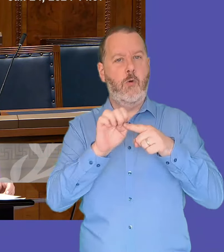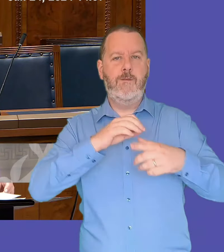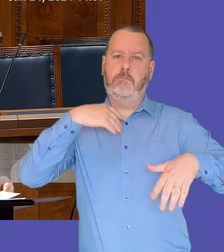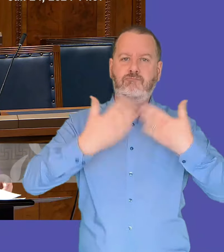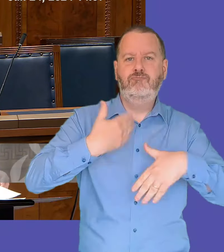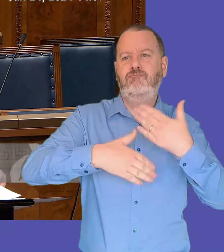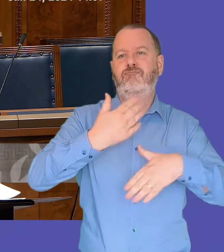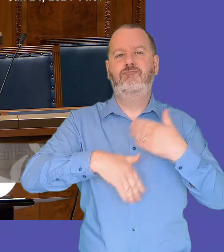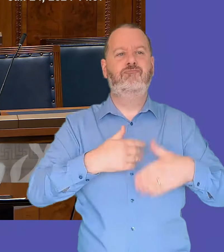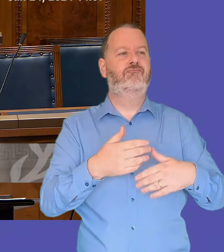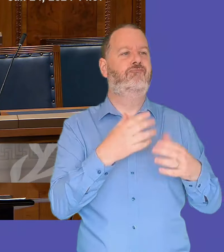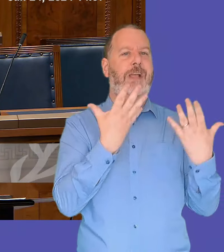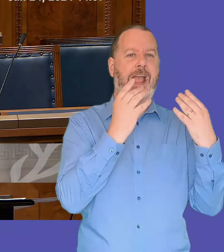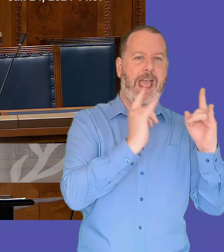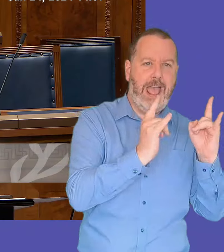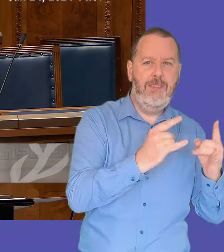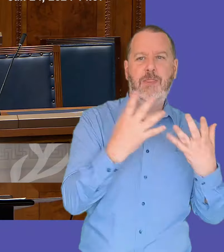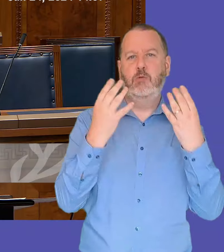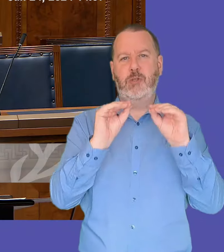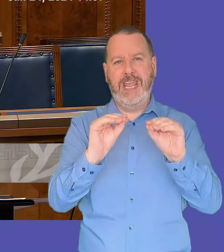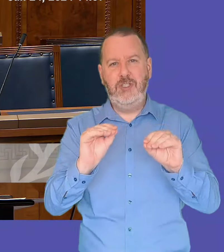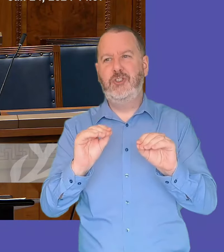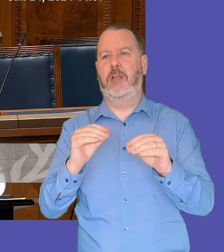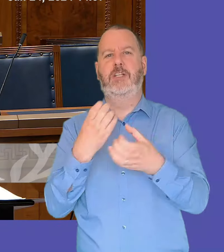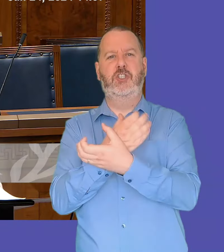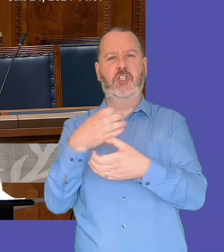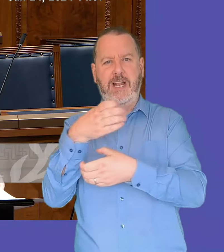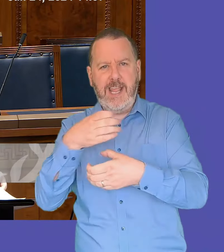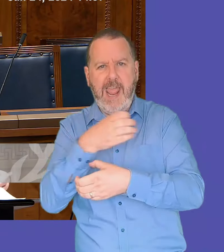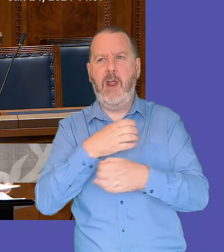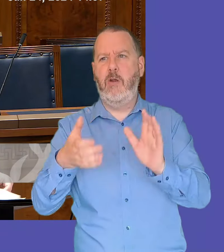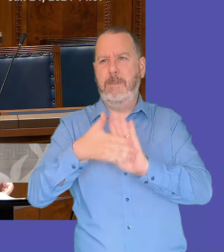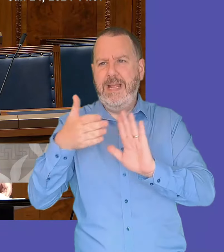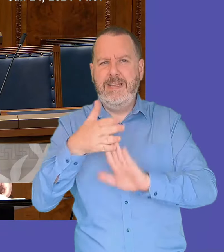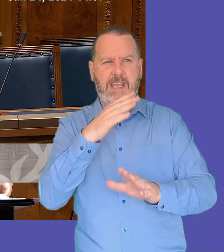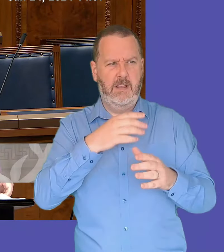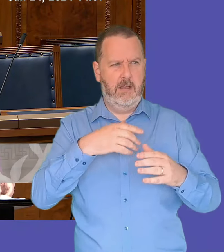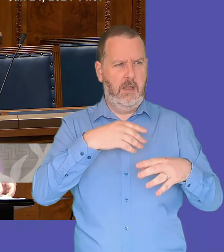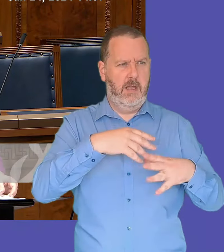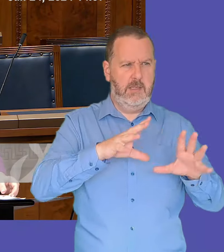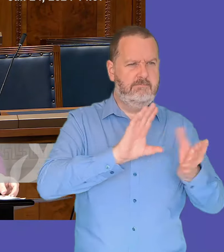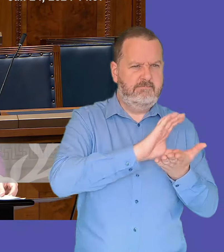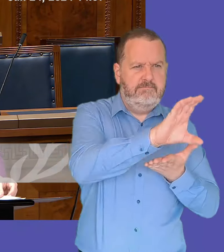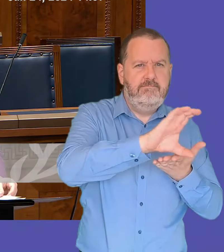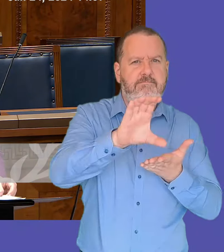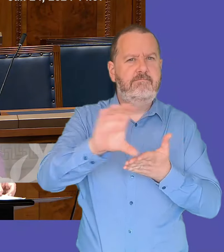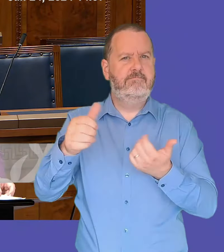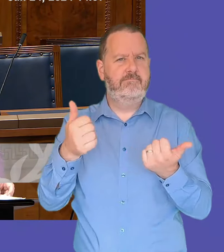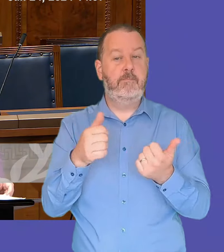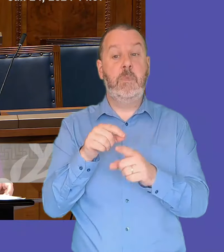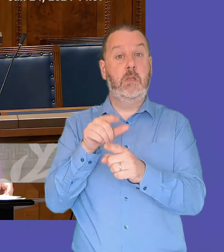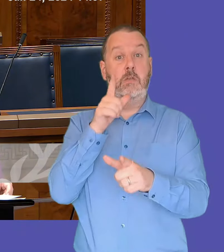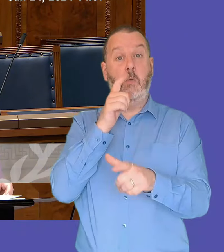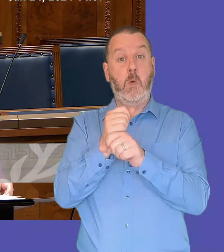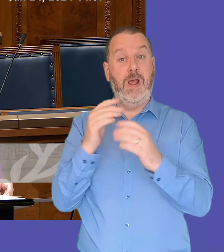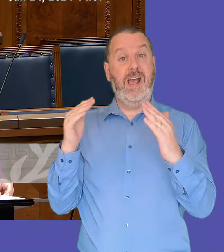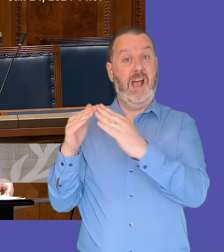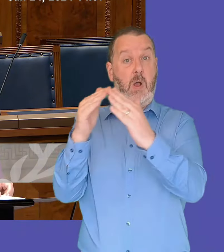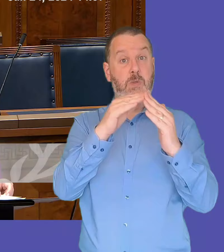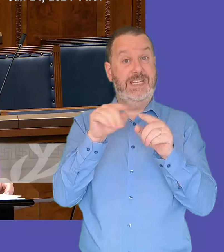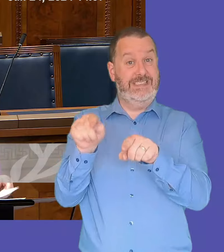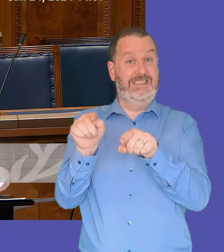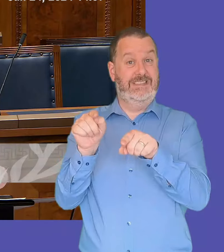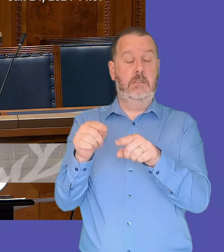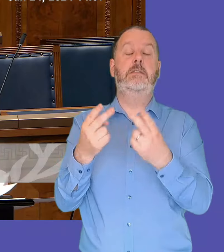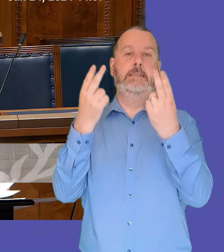education child care and key infrastructure projects and in terms of housing more specifically um greater public investment